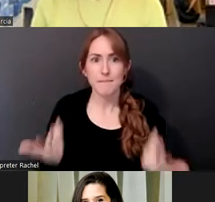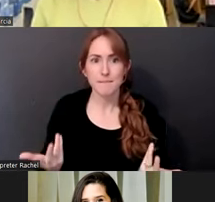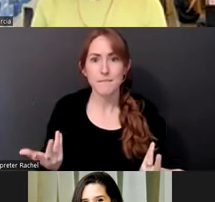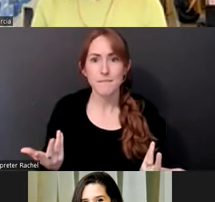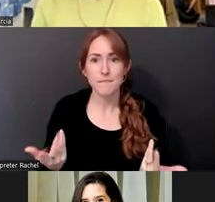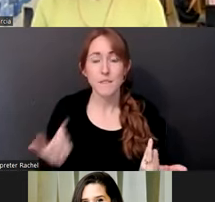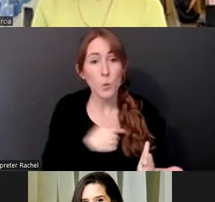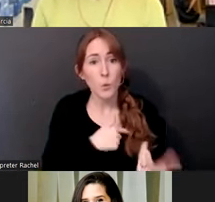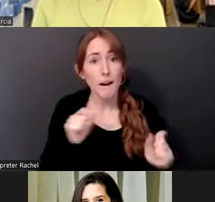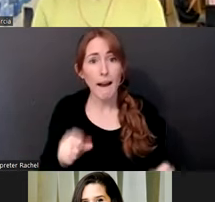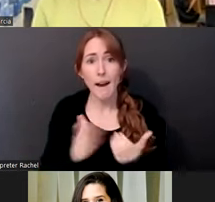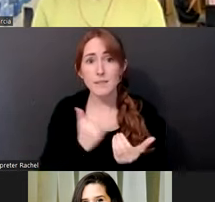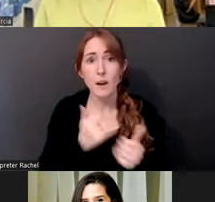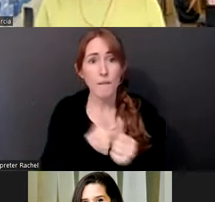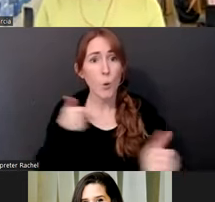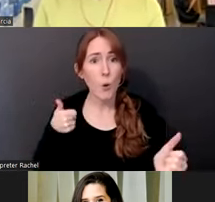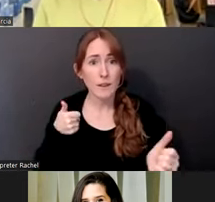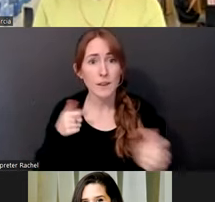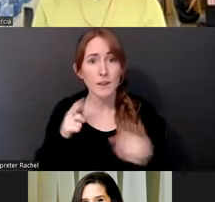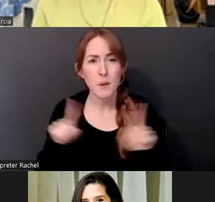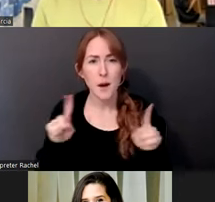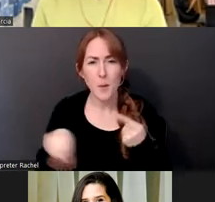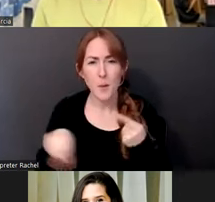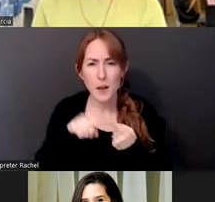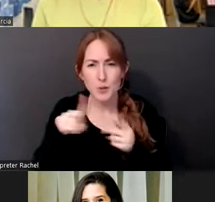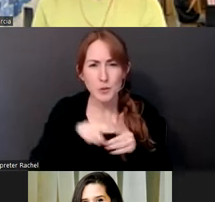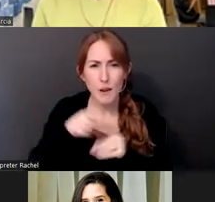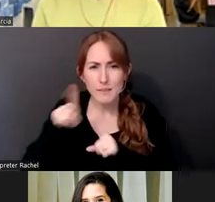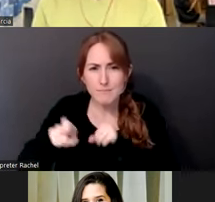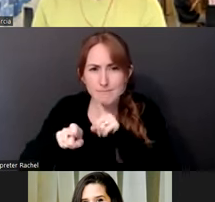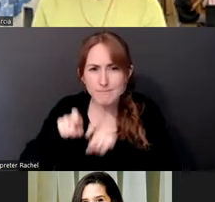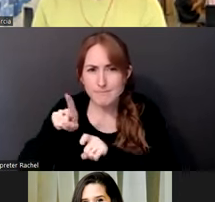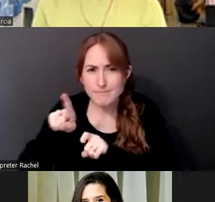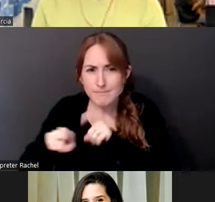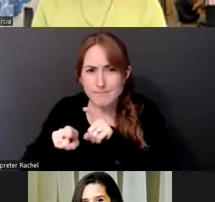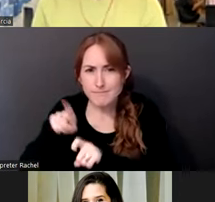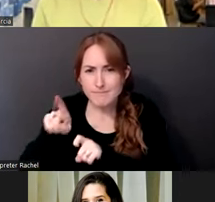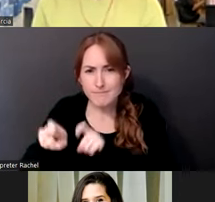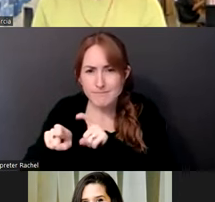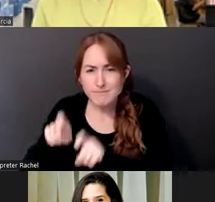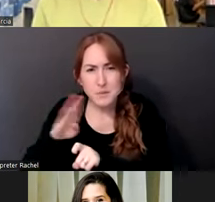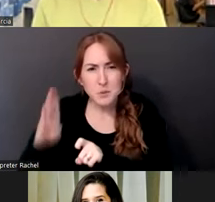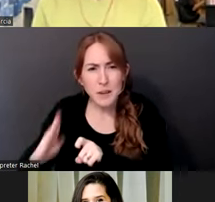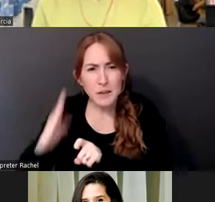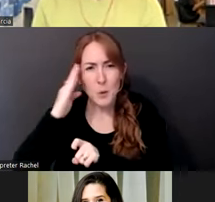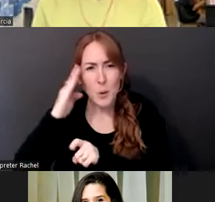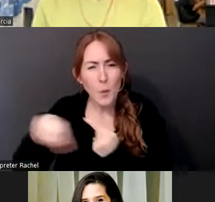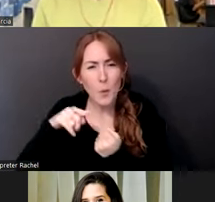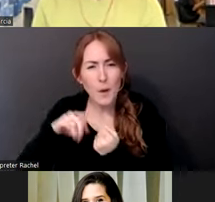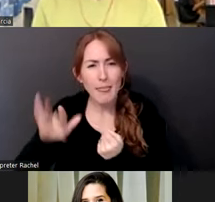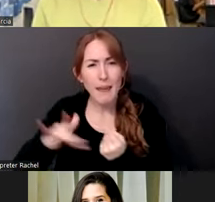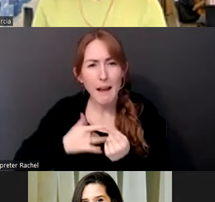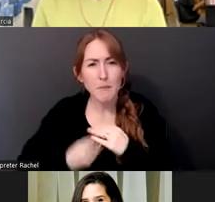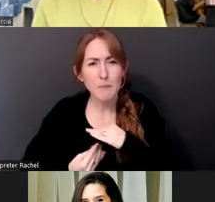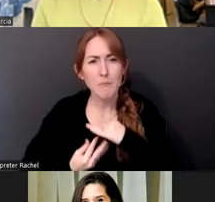avoiding that, but when you start poking around in it, right, you don't necessarily know where it's going to rub up against your own. And, um, in, you know, the